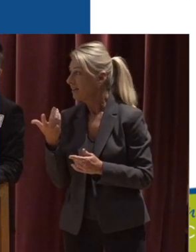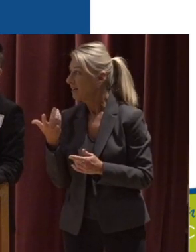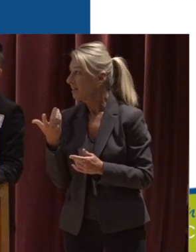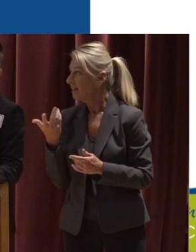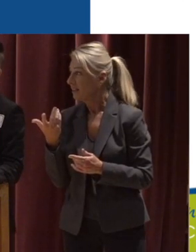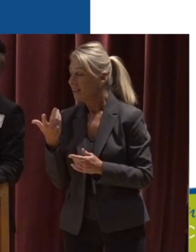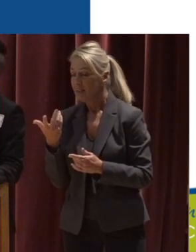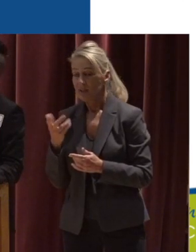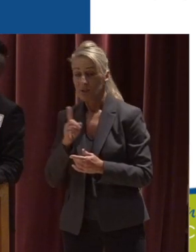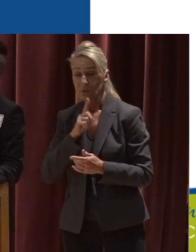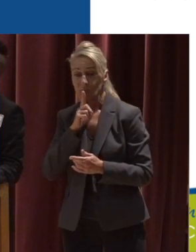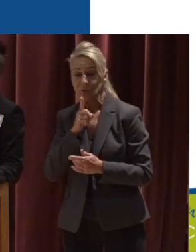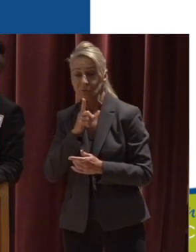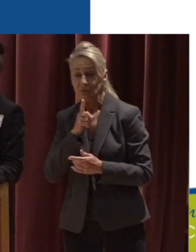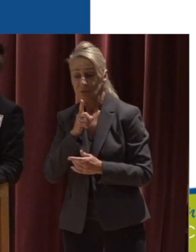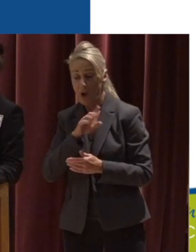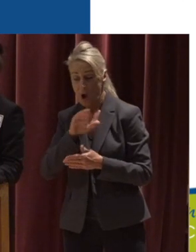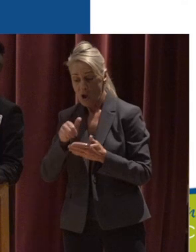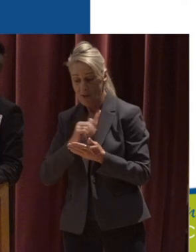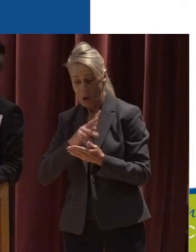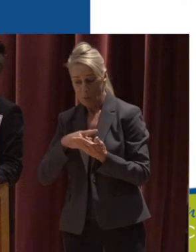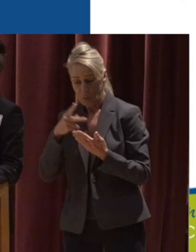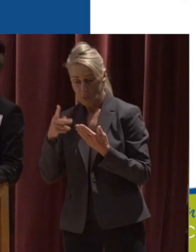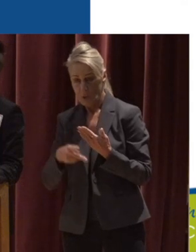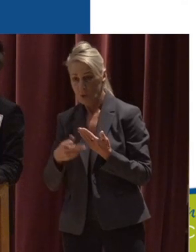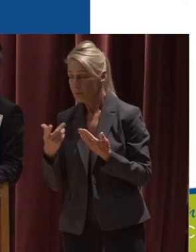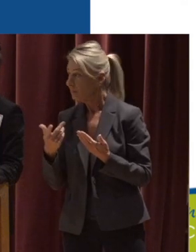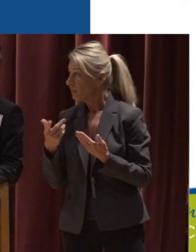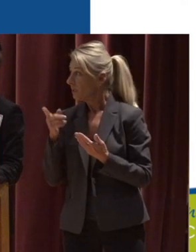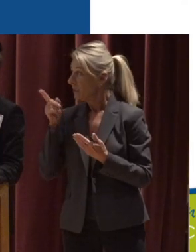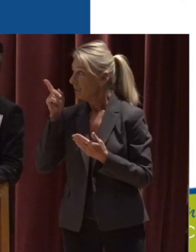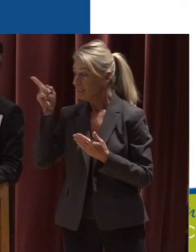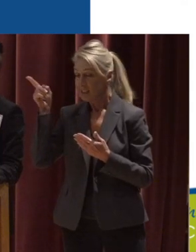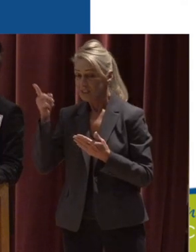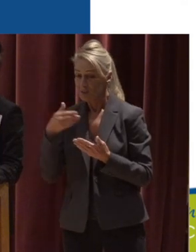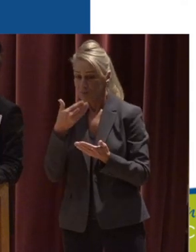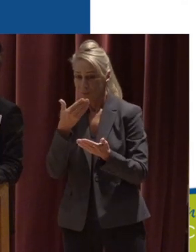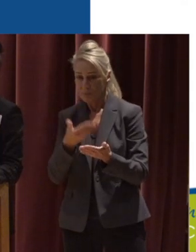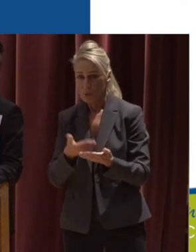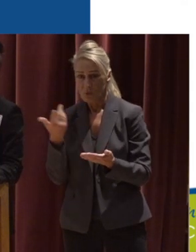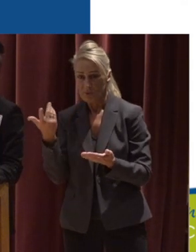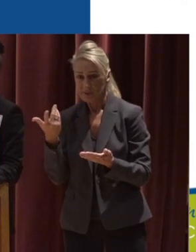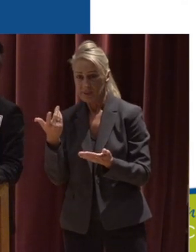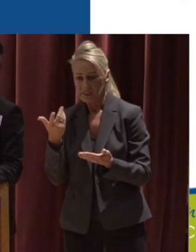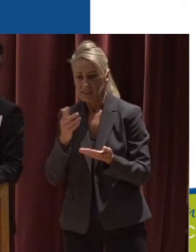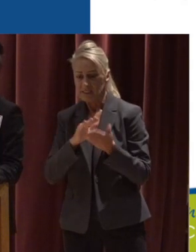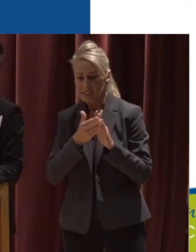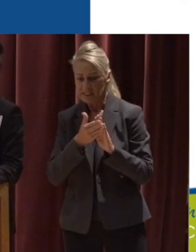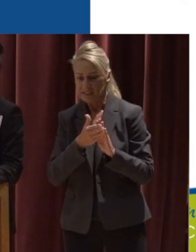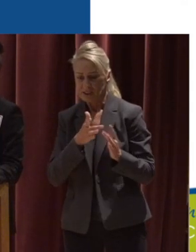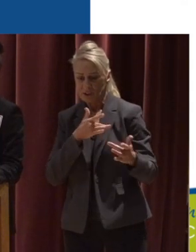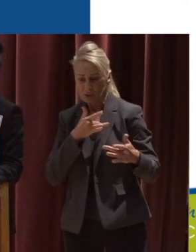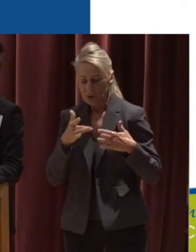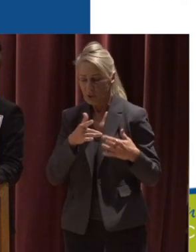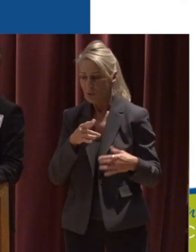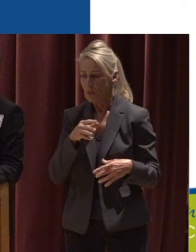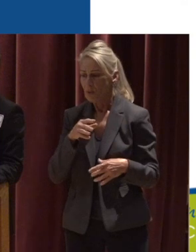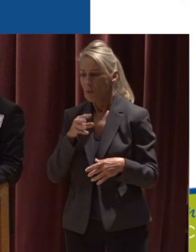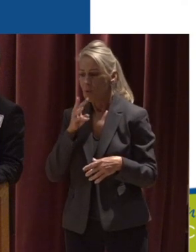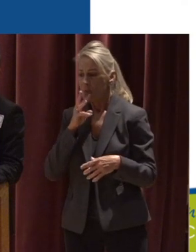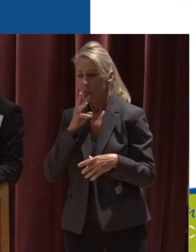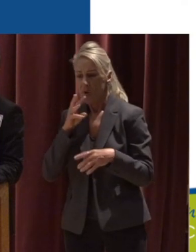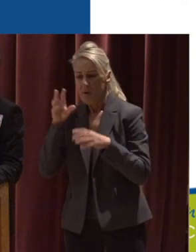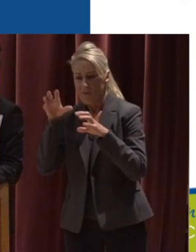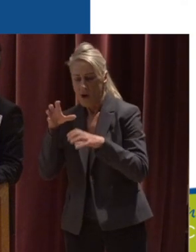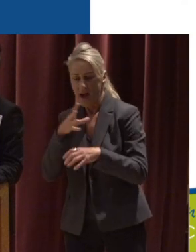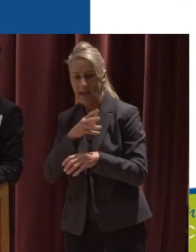talking about today I want you to know that this shows you Proves to you that the city is thinking about Water quality and quantity issues And